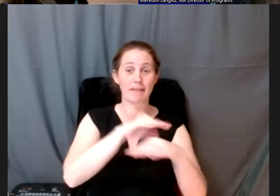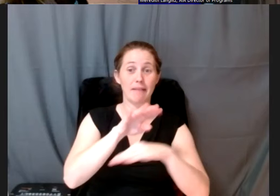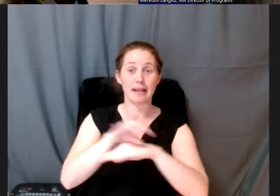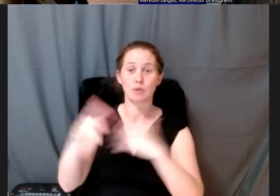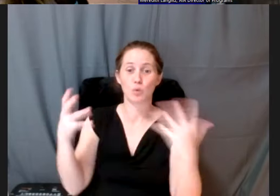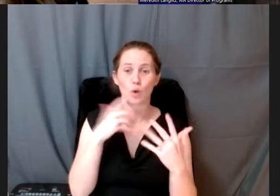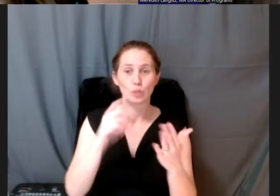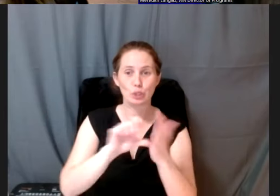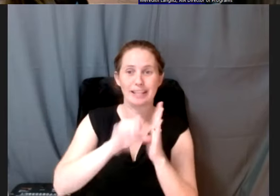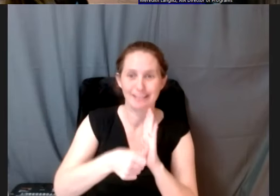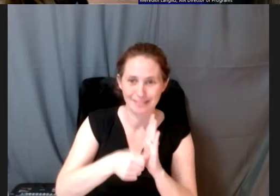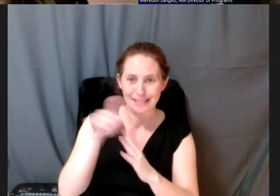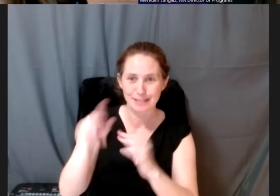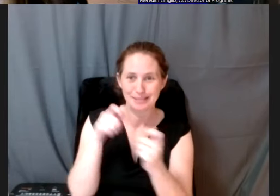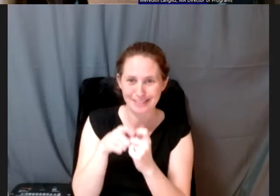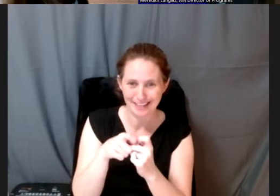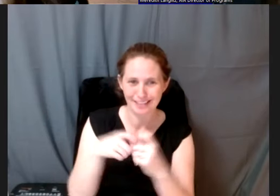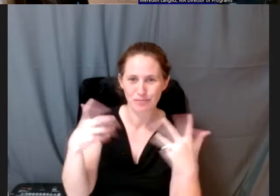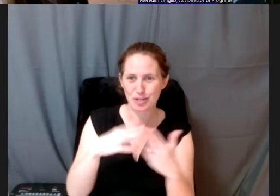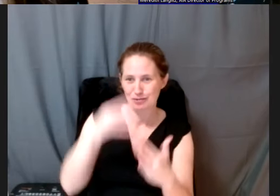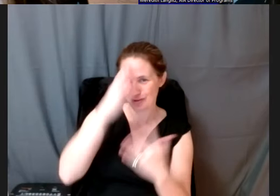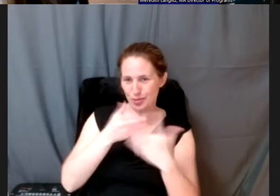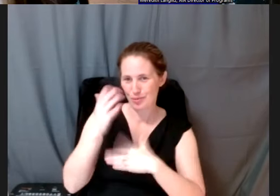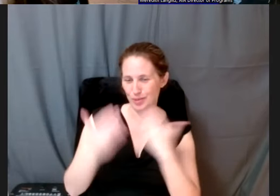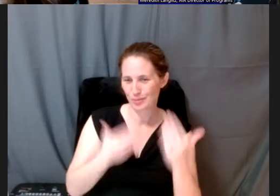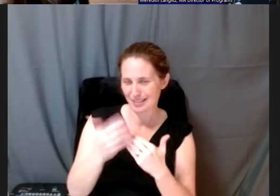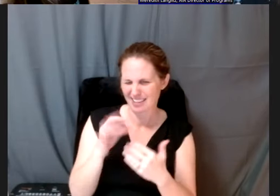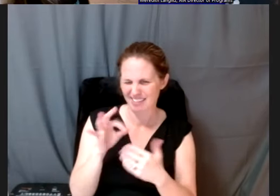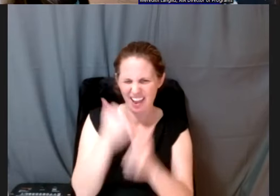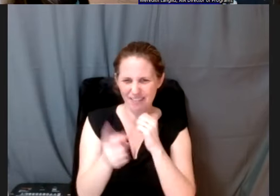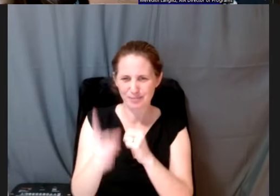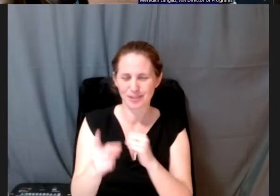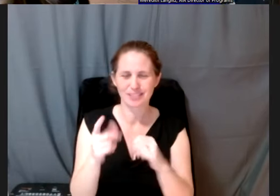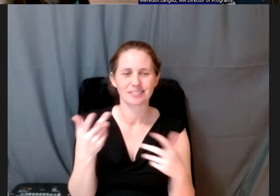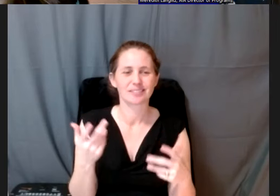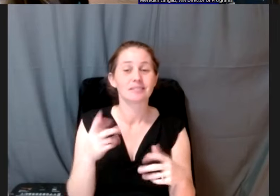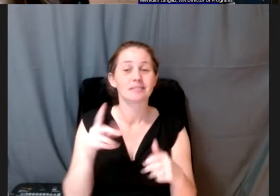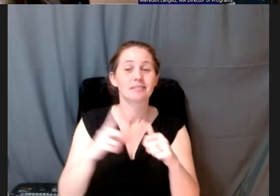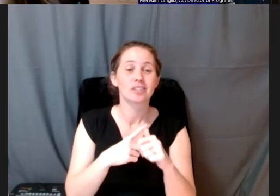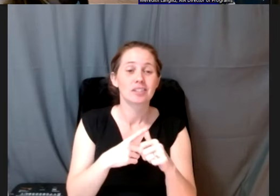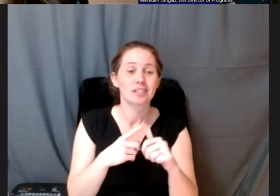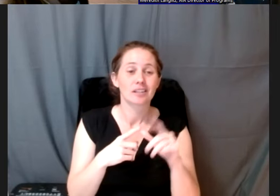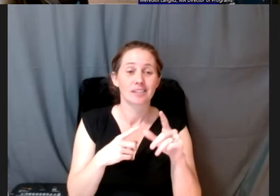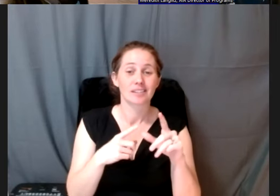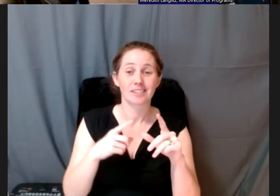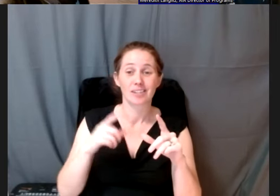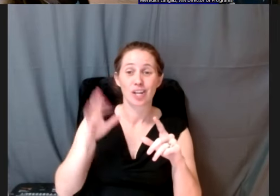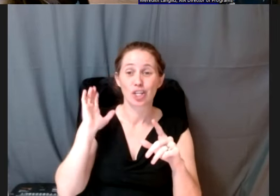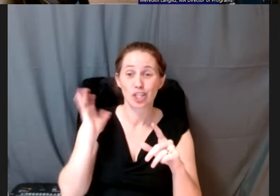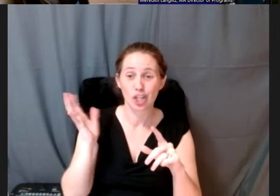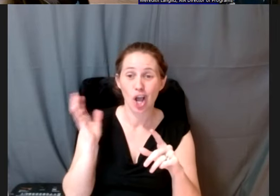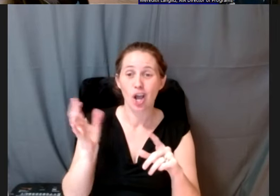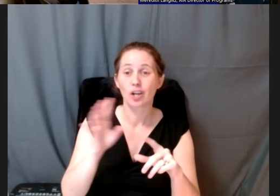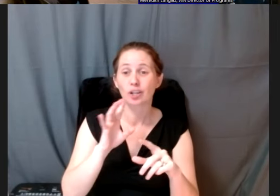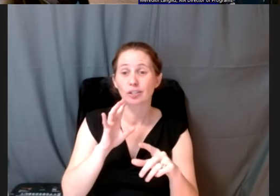would you highlight in particular based on what you've learned through this process? Well, first off. Talk to all